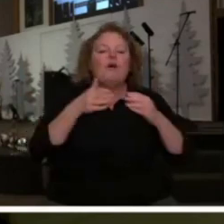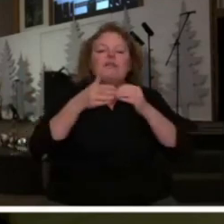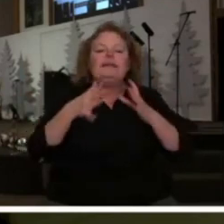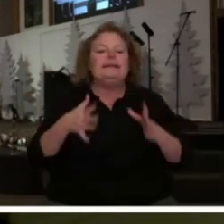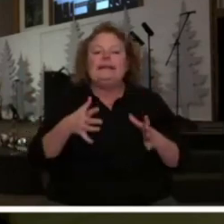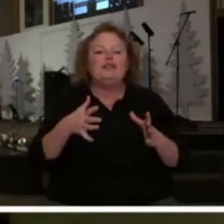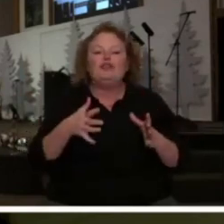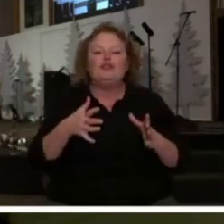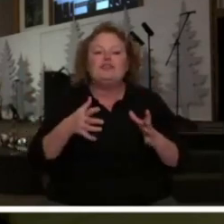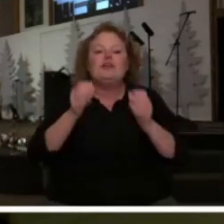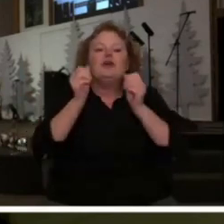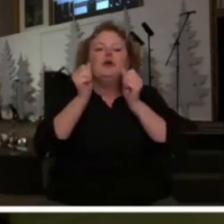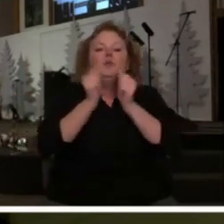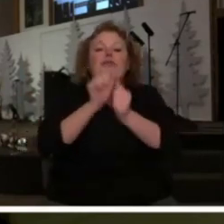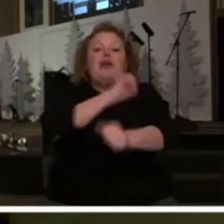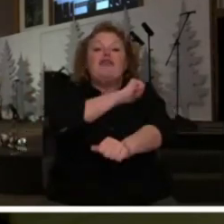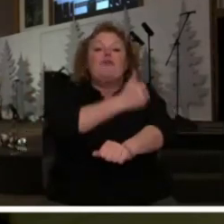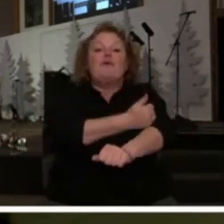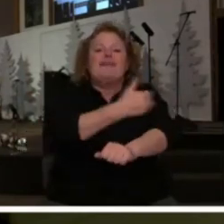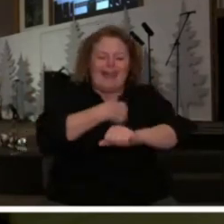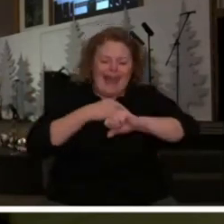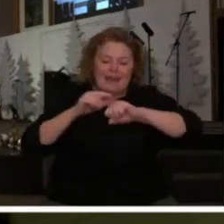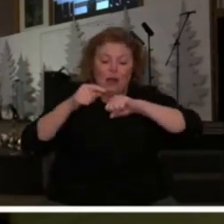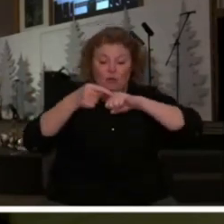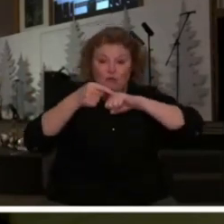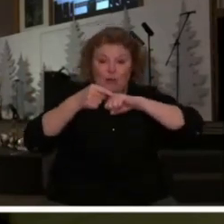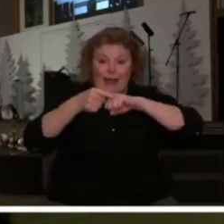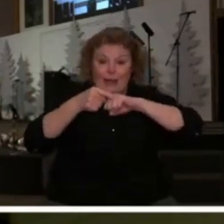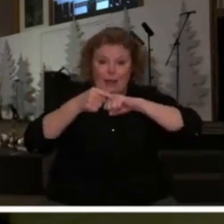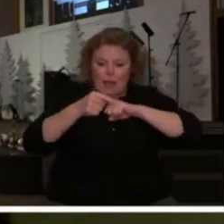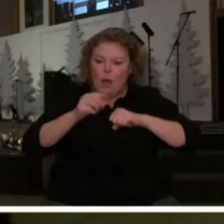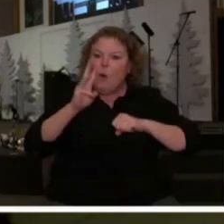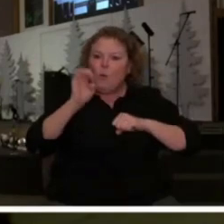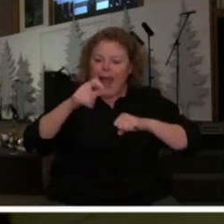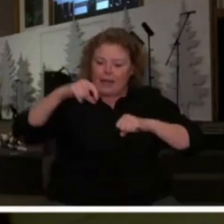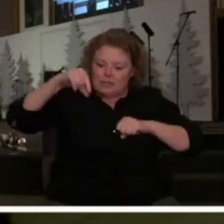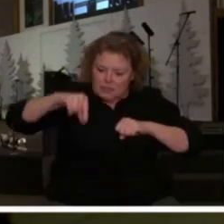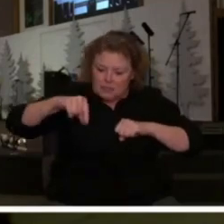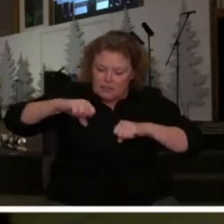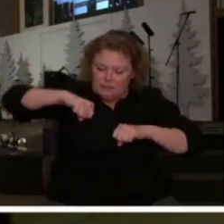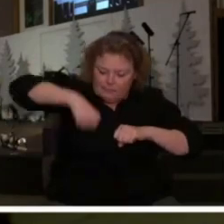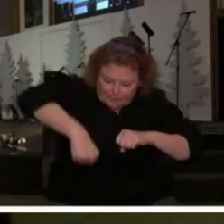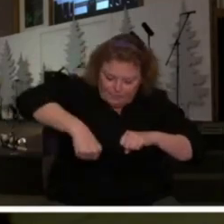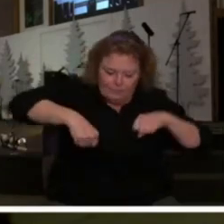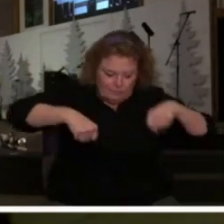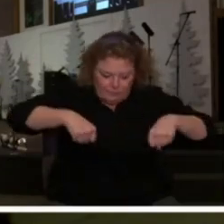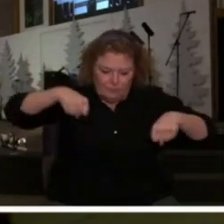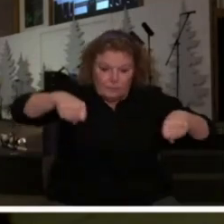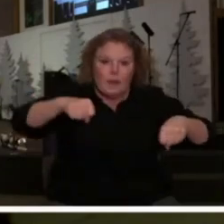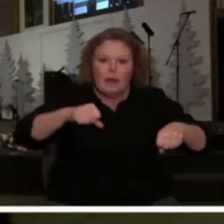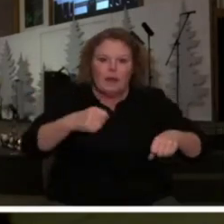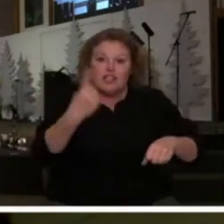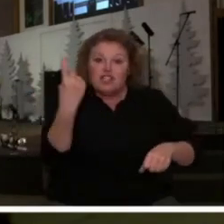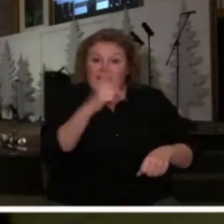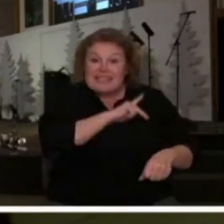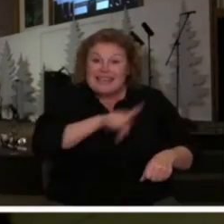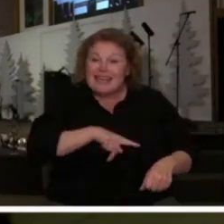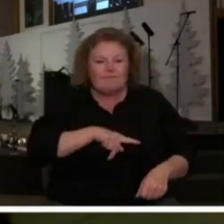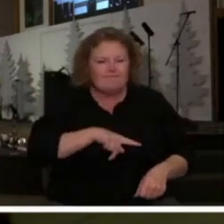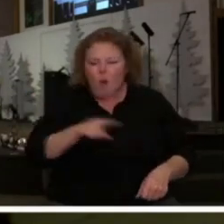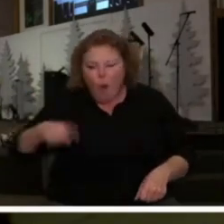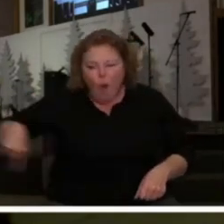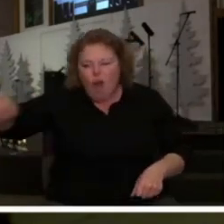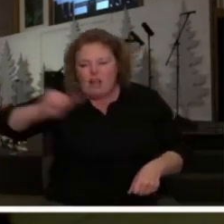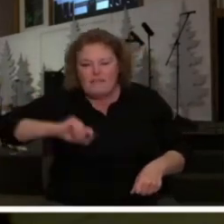rings of authority placed the wax there and every one of them including the king had to imprint this so so they wanted to be so